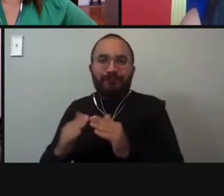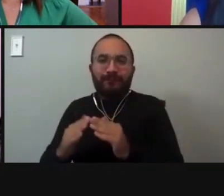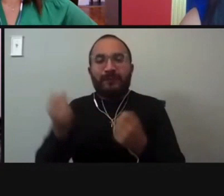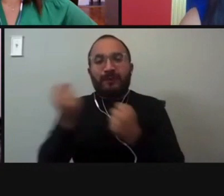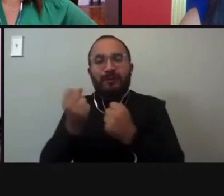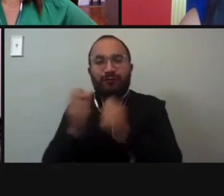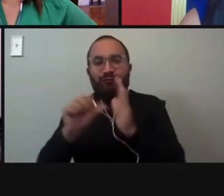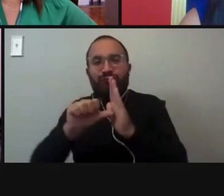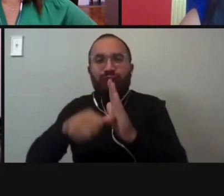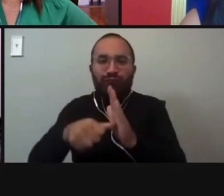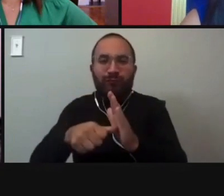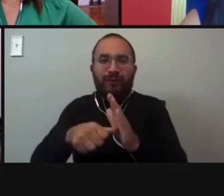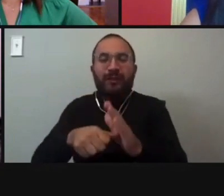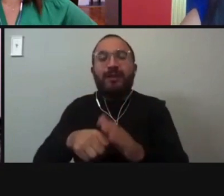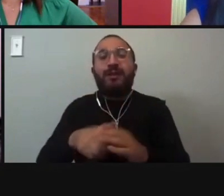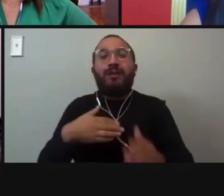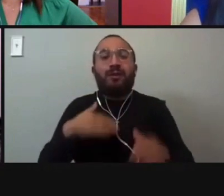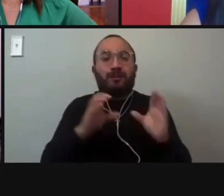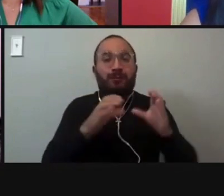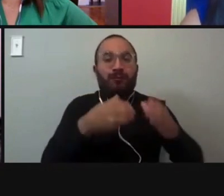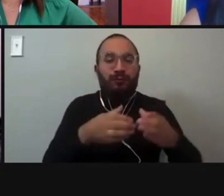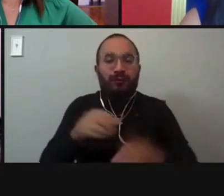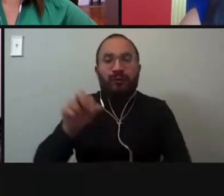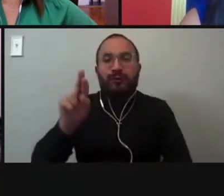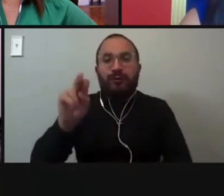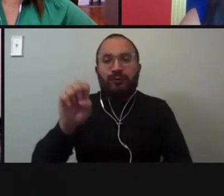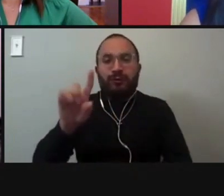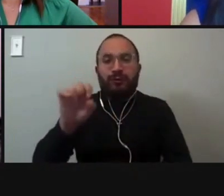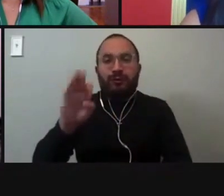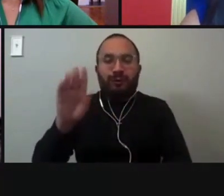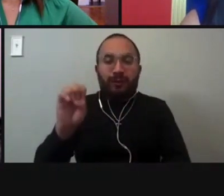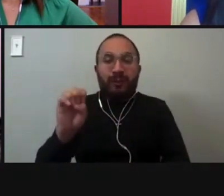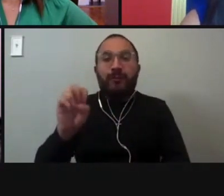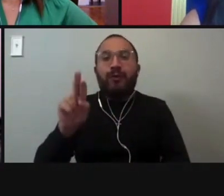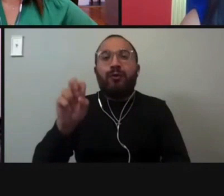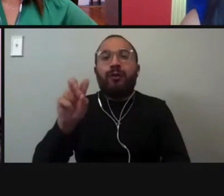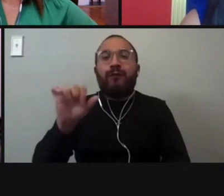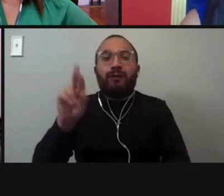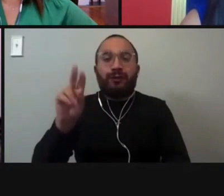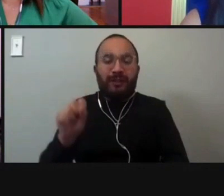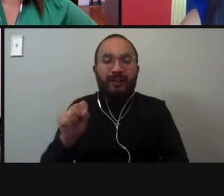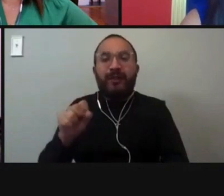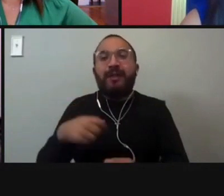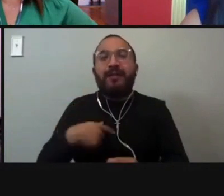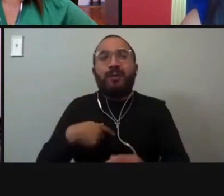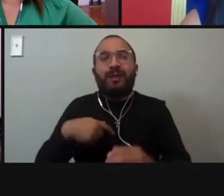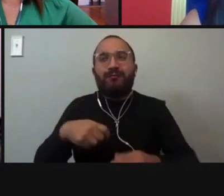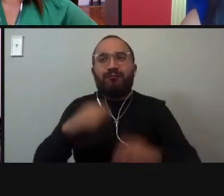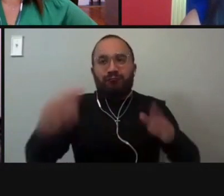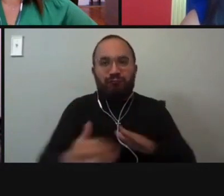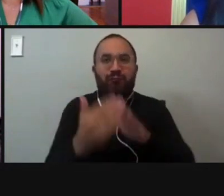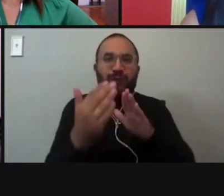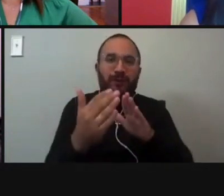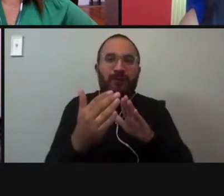We're a community-driven, action-based civil rights organization that stands against racial and economical injustices in San Antonio